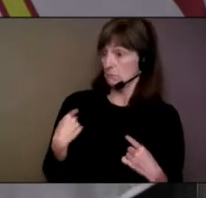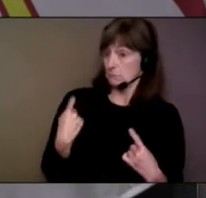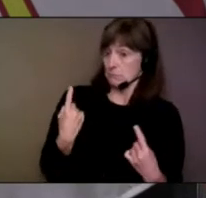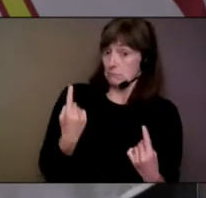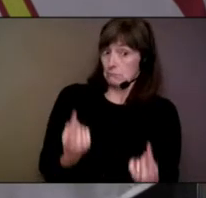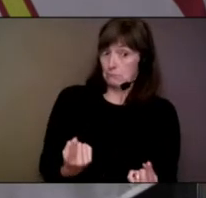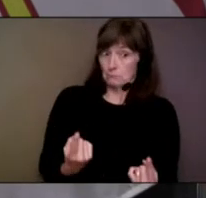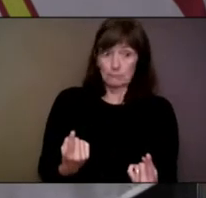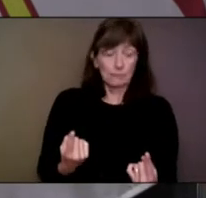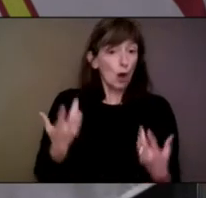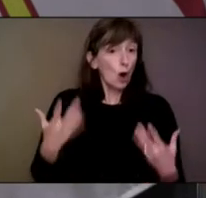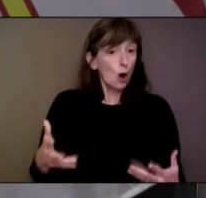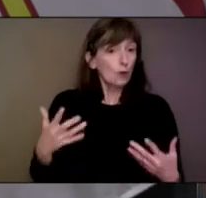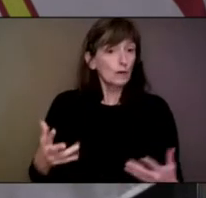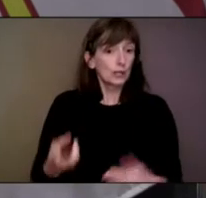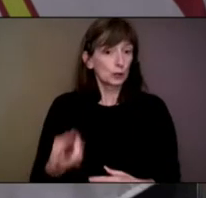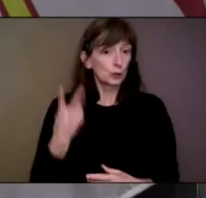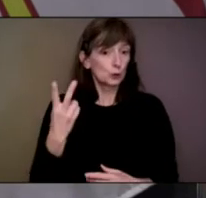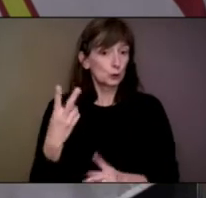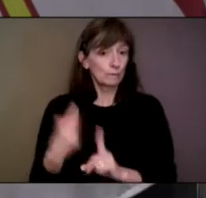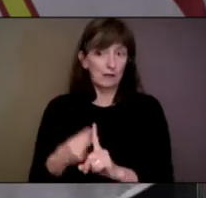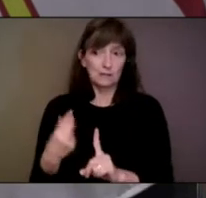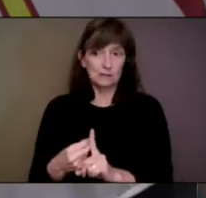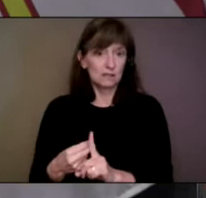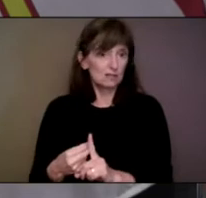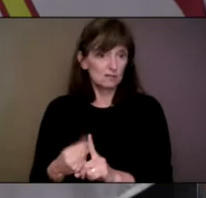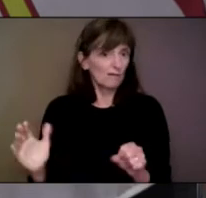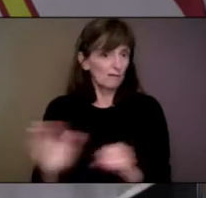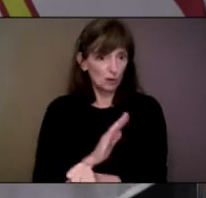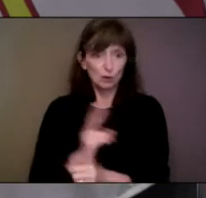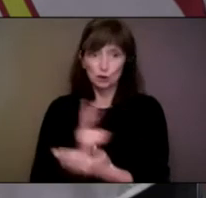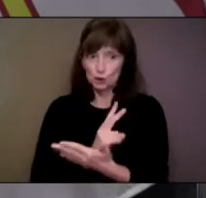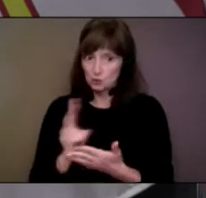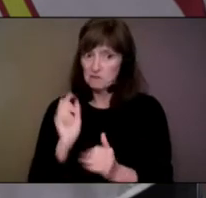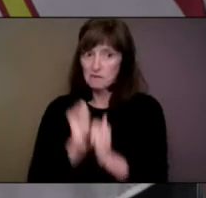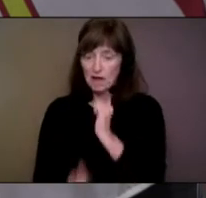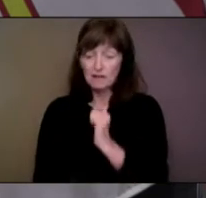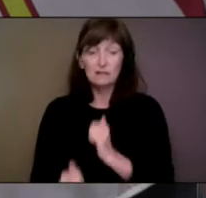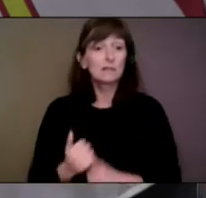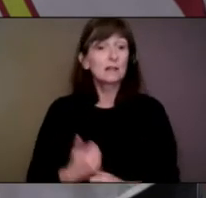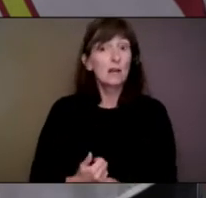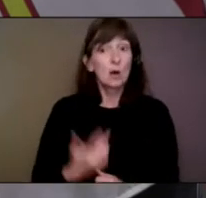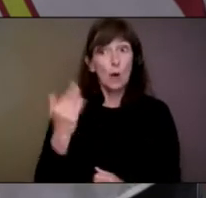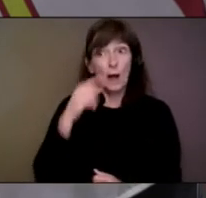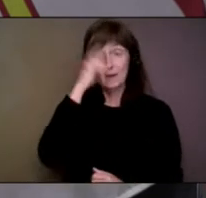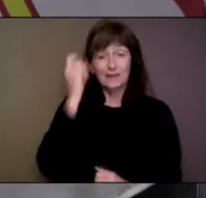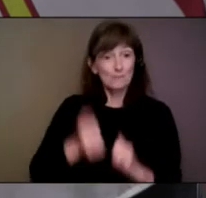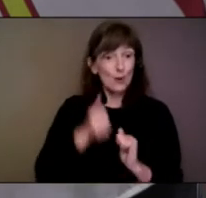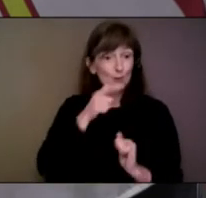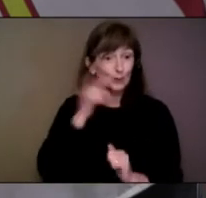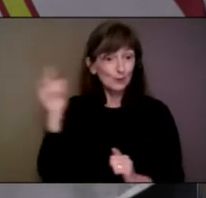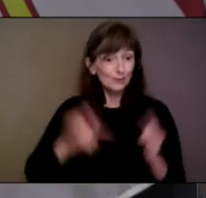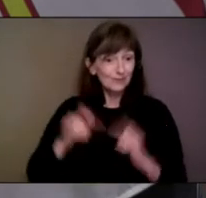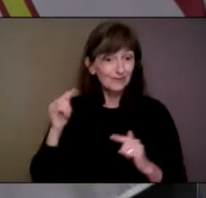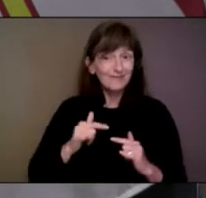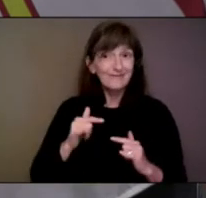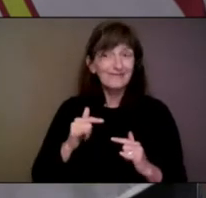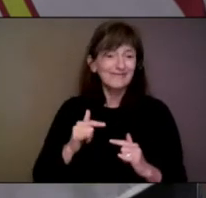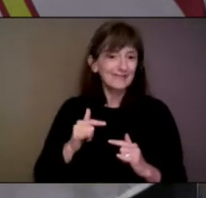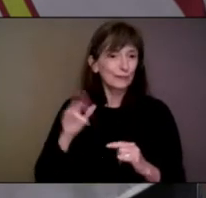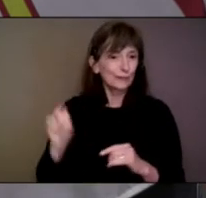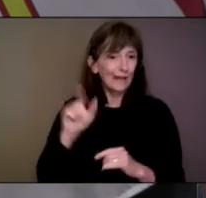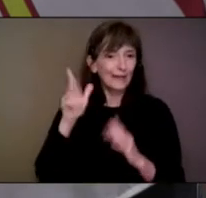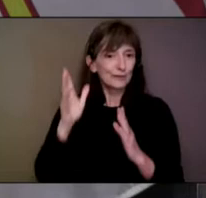are fully vaccinated and I think that's because a lot of them are coming home, are Newfoundlanders who are coming home to visit their family and,